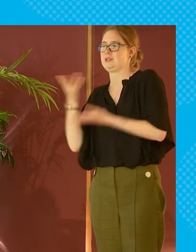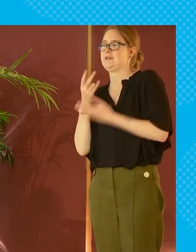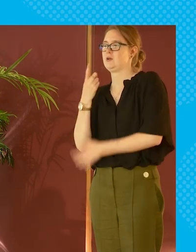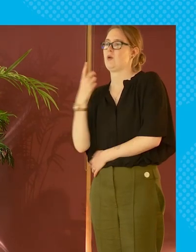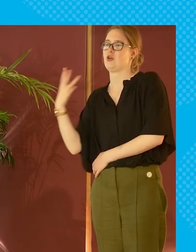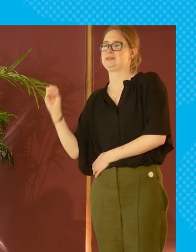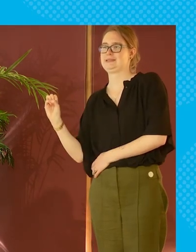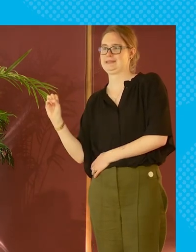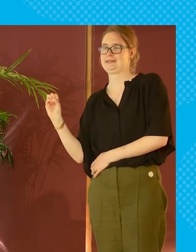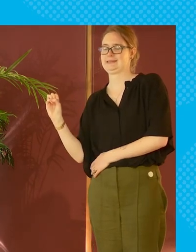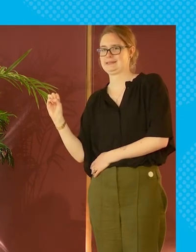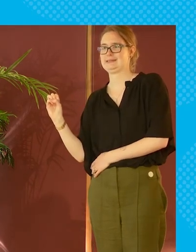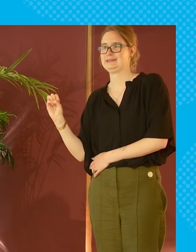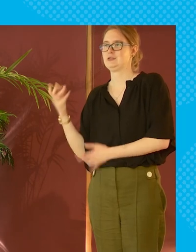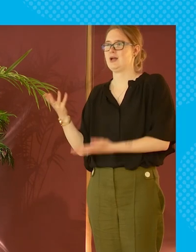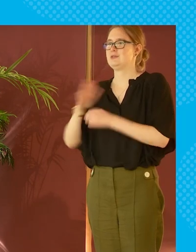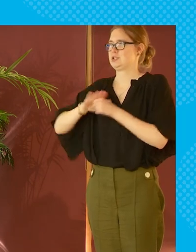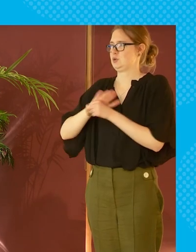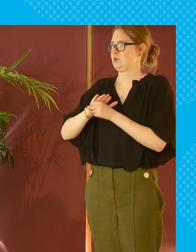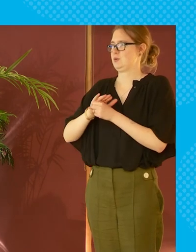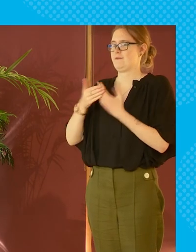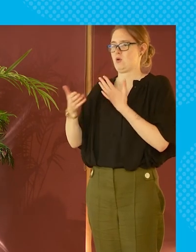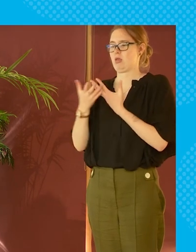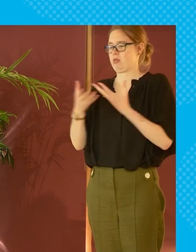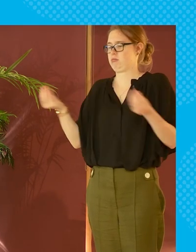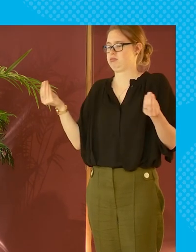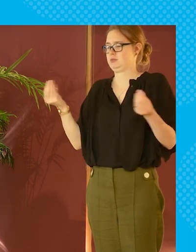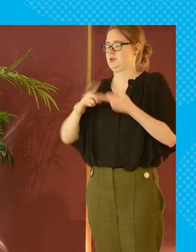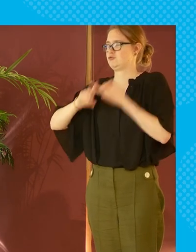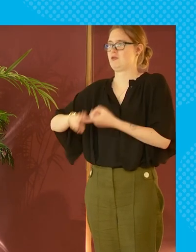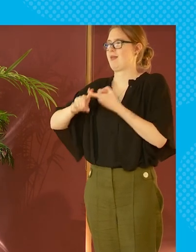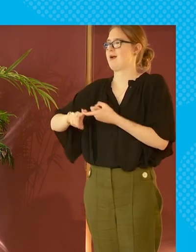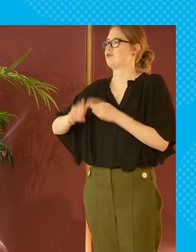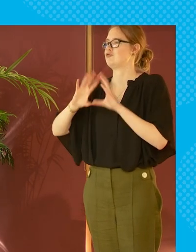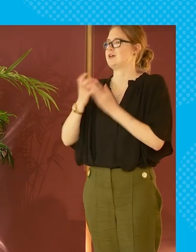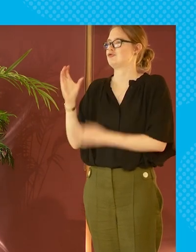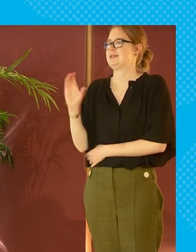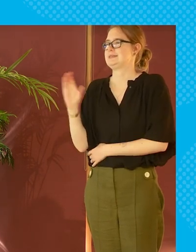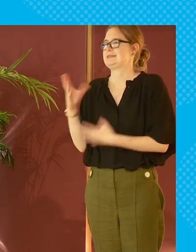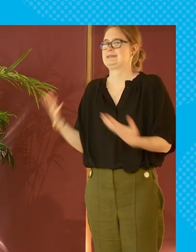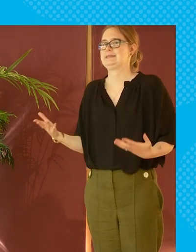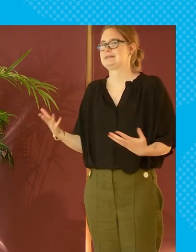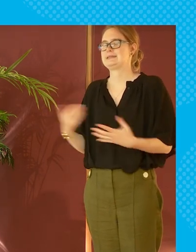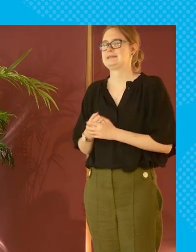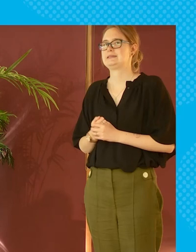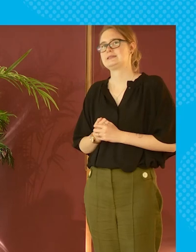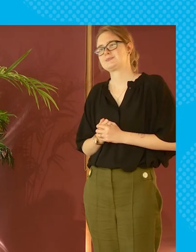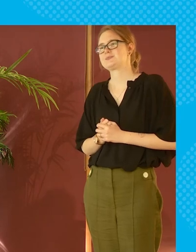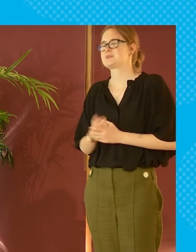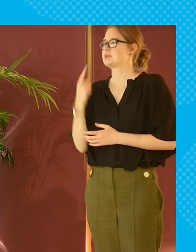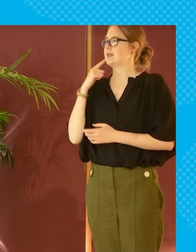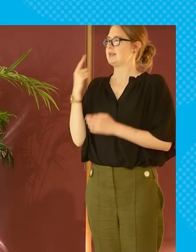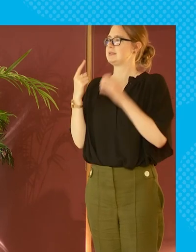you get 130 so we're already in a position we're in complete destitution if you have to rely on universal credit so i